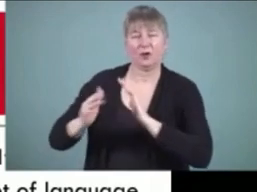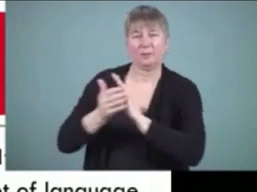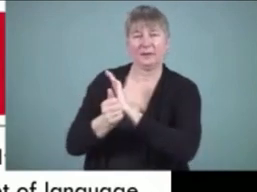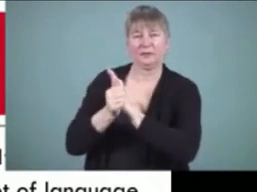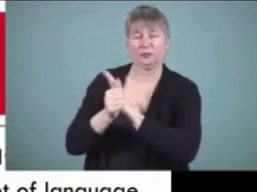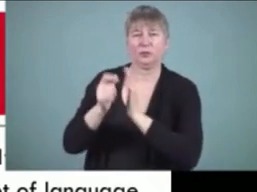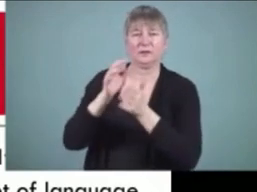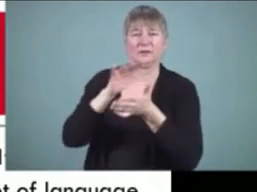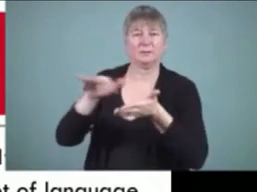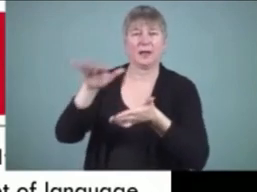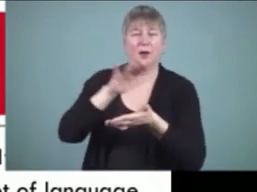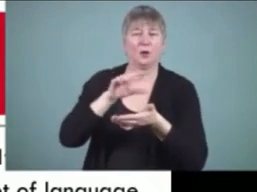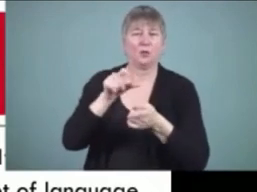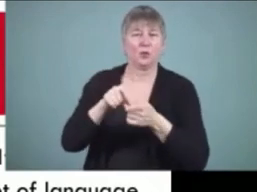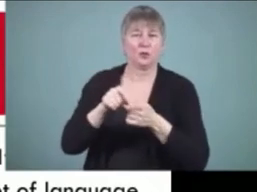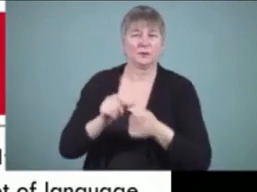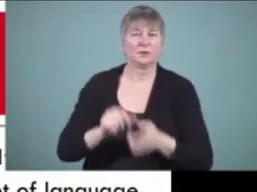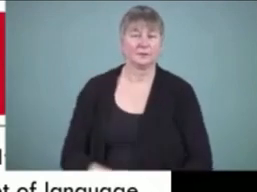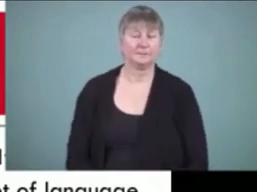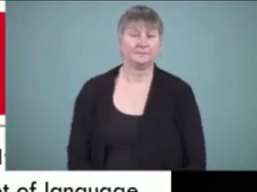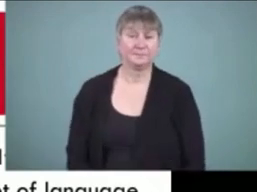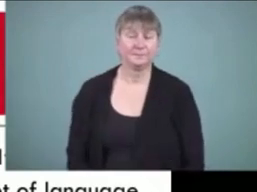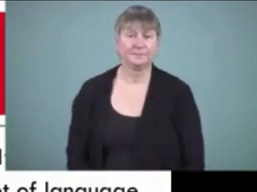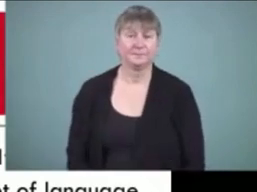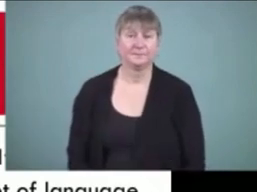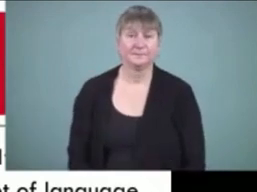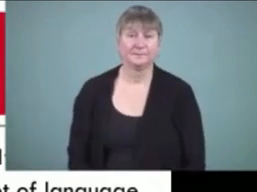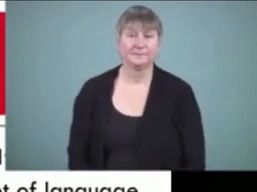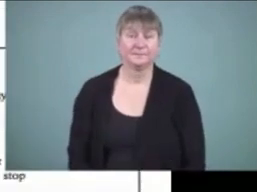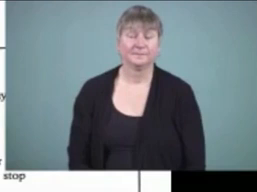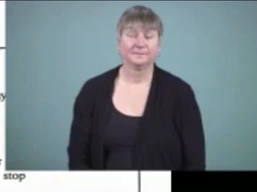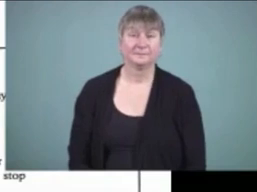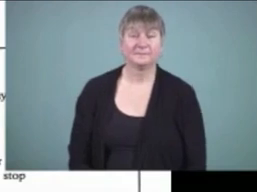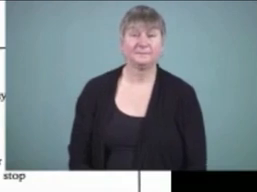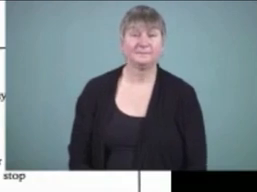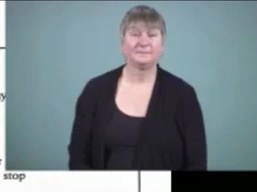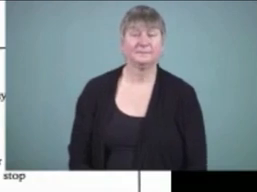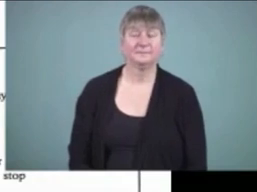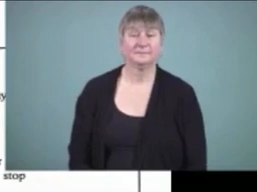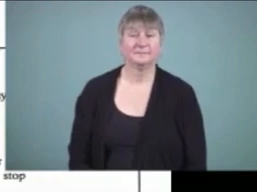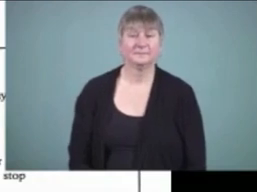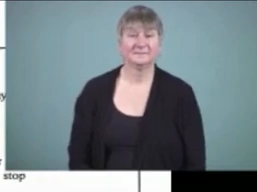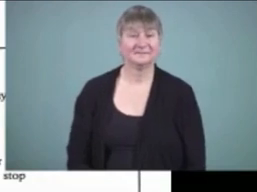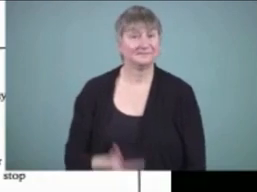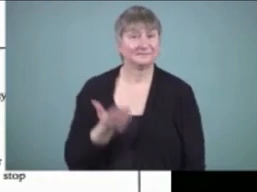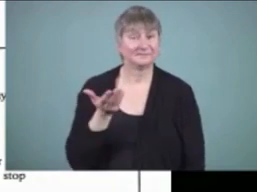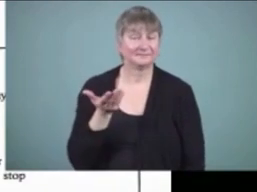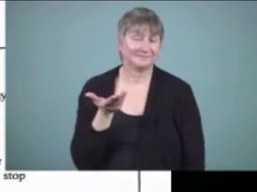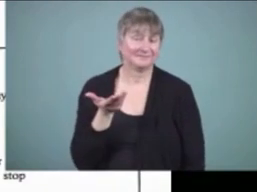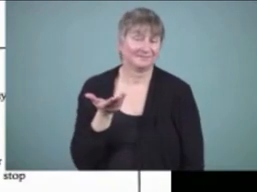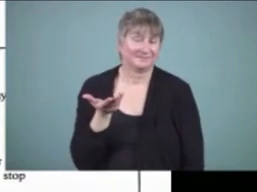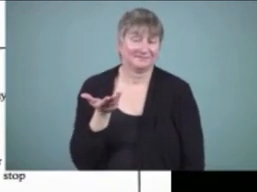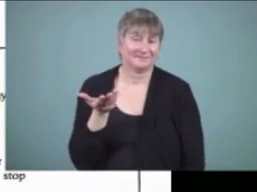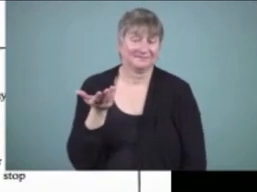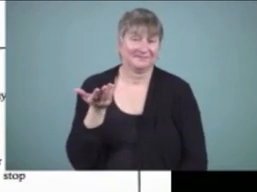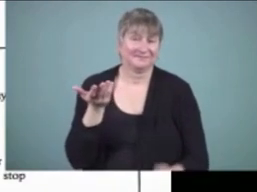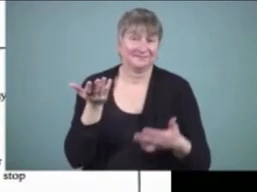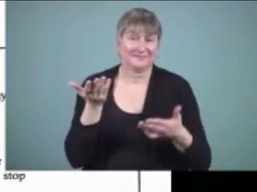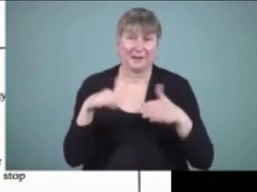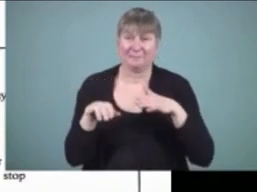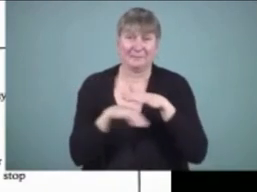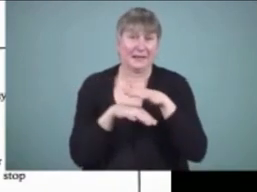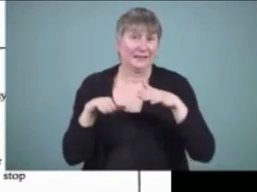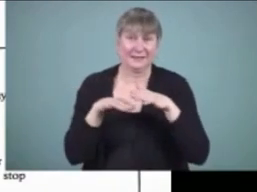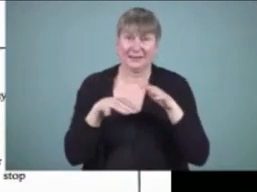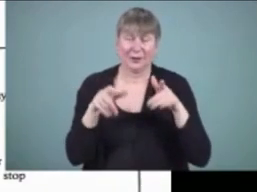spell the words that they know so if you look at the next slide um you can see just even in the basic word